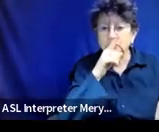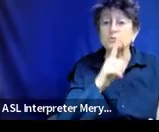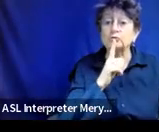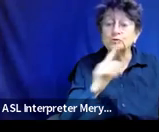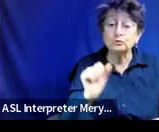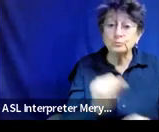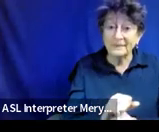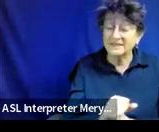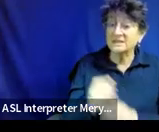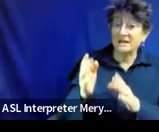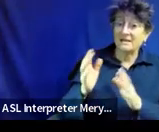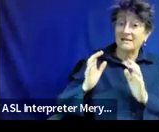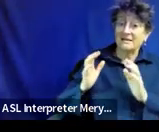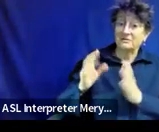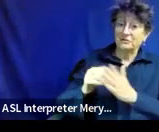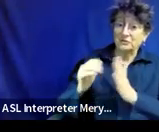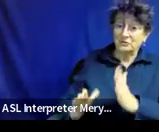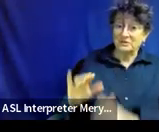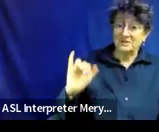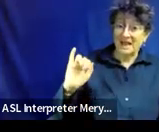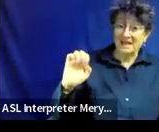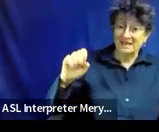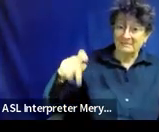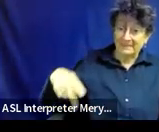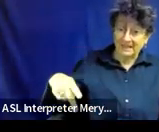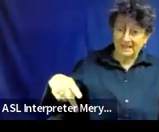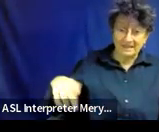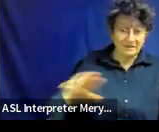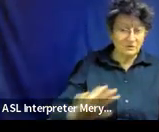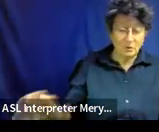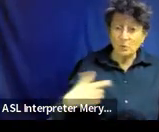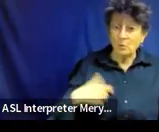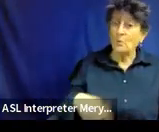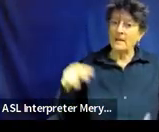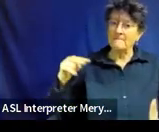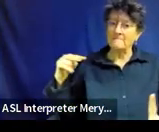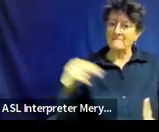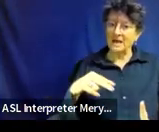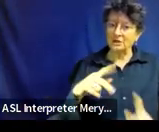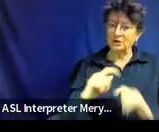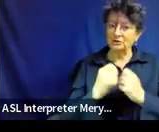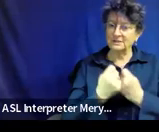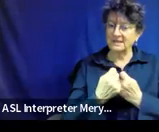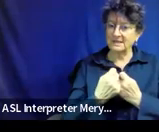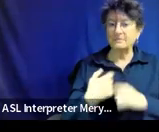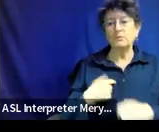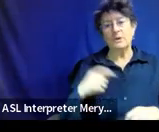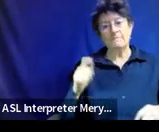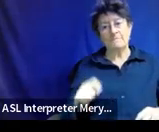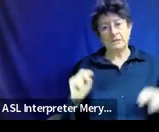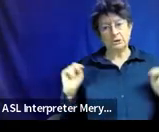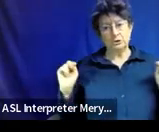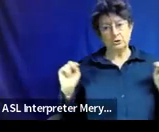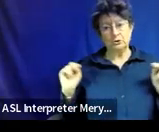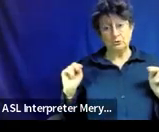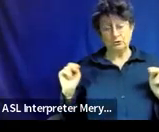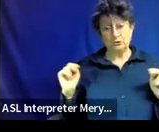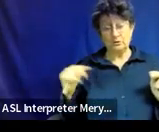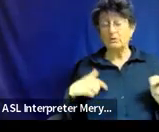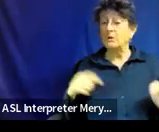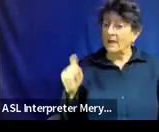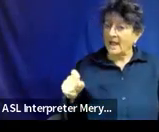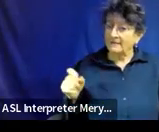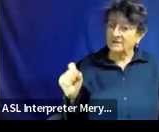because we are the monitoring team. We are mandated to ask you for